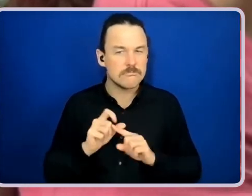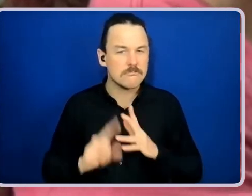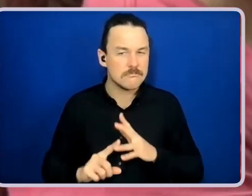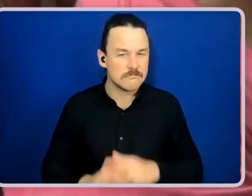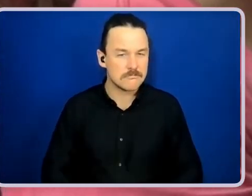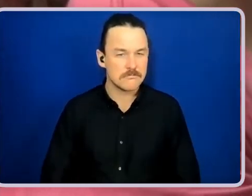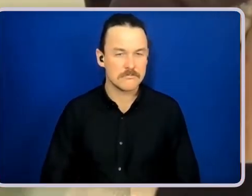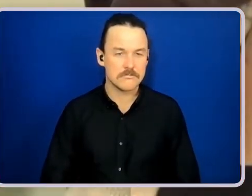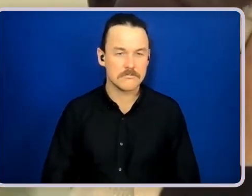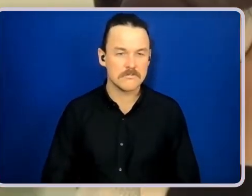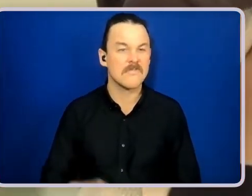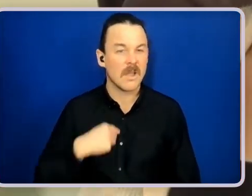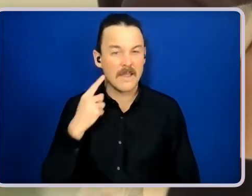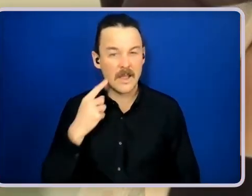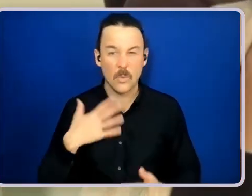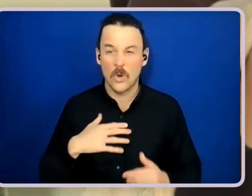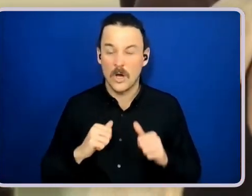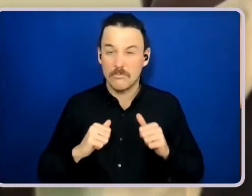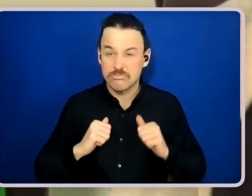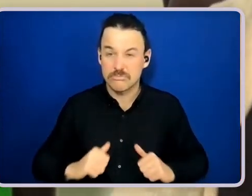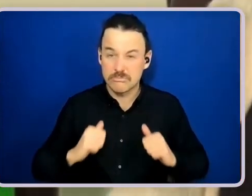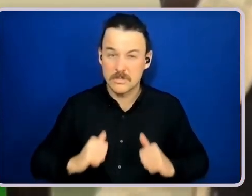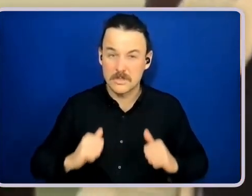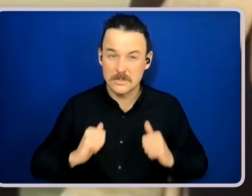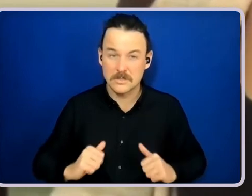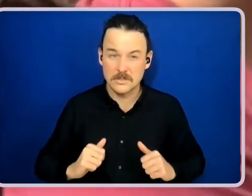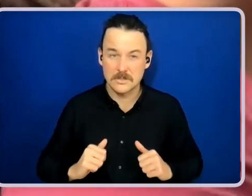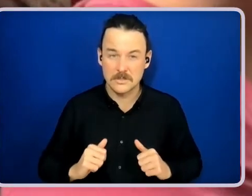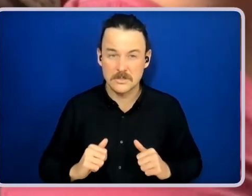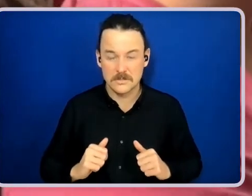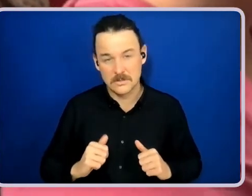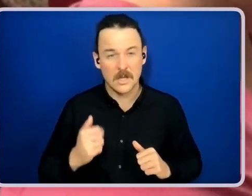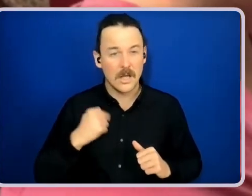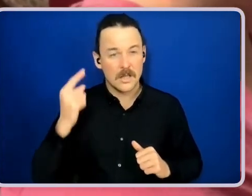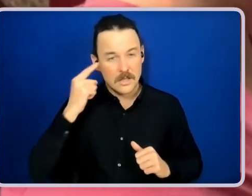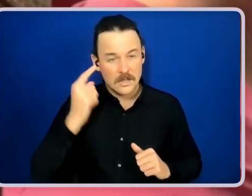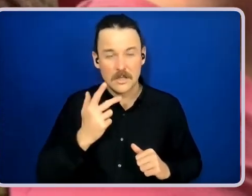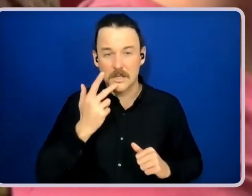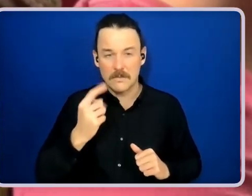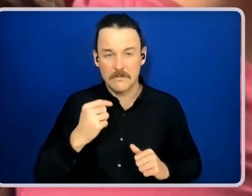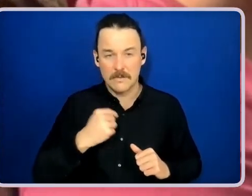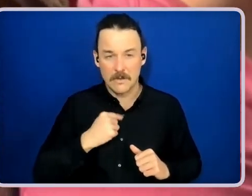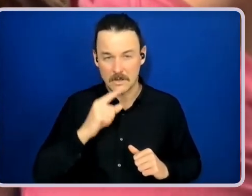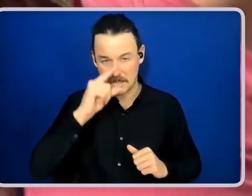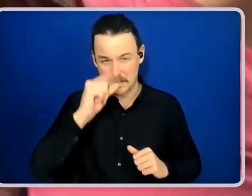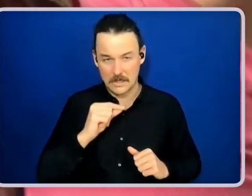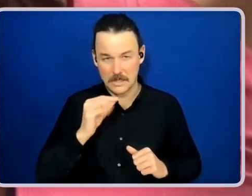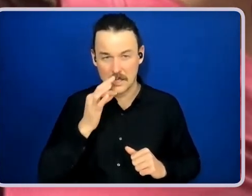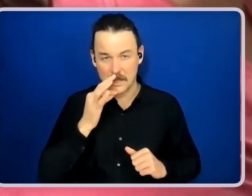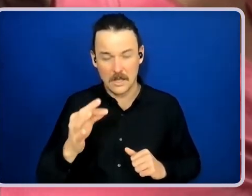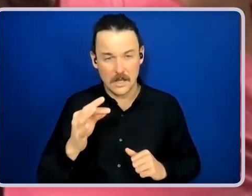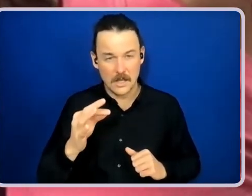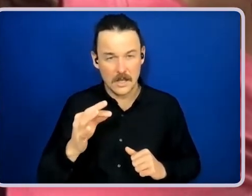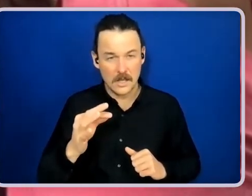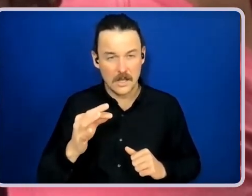practice, like, I guess if I can ask, um, I practice on Thursdays and